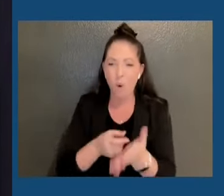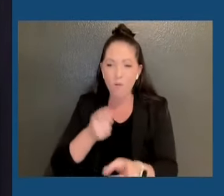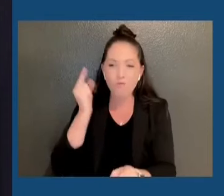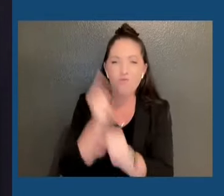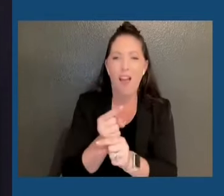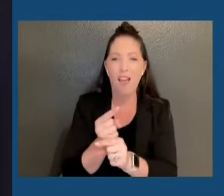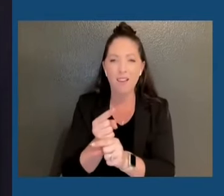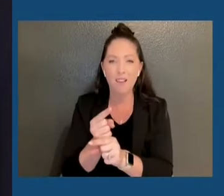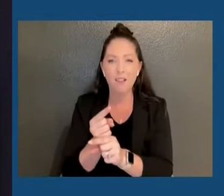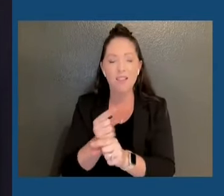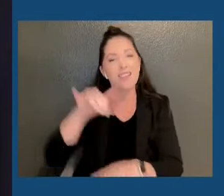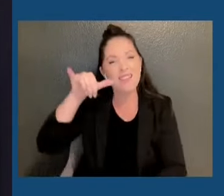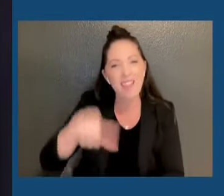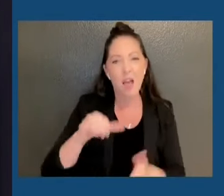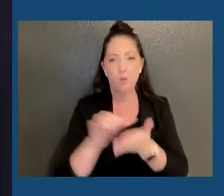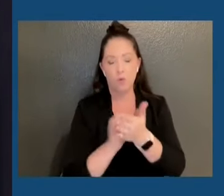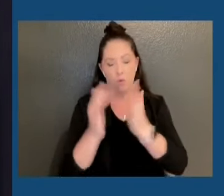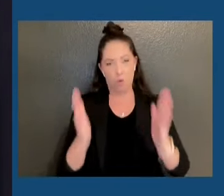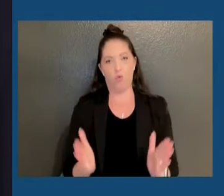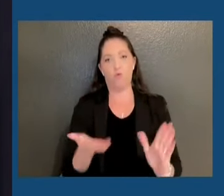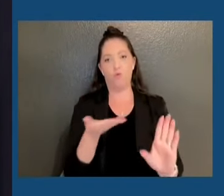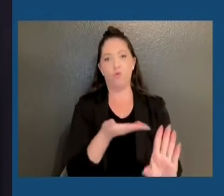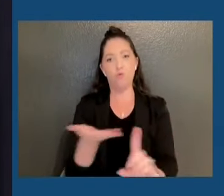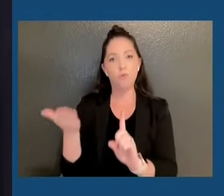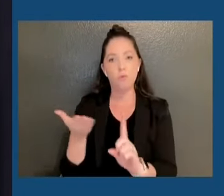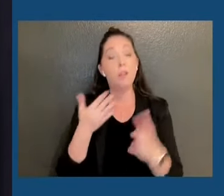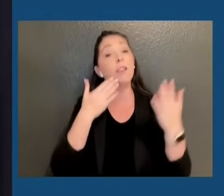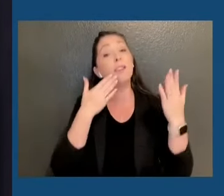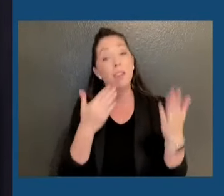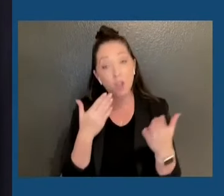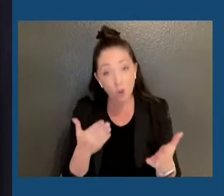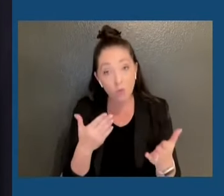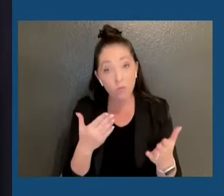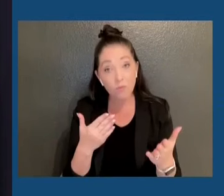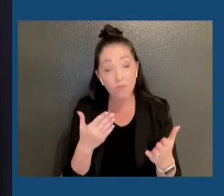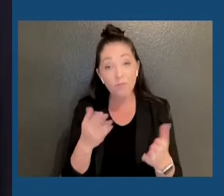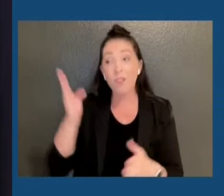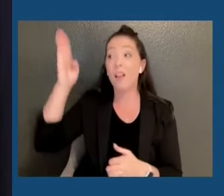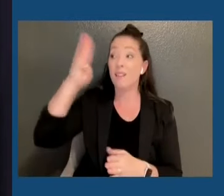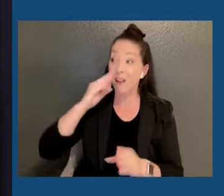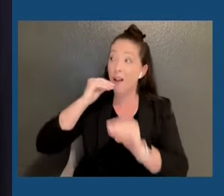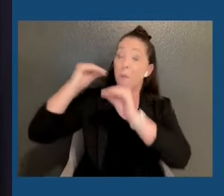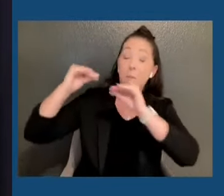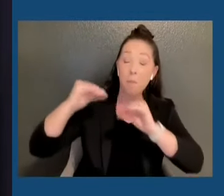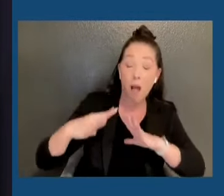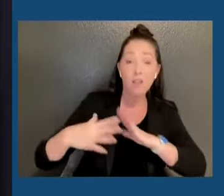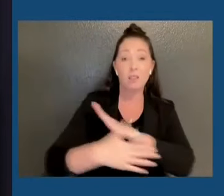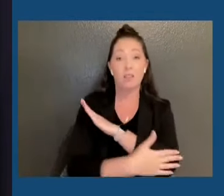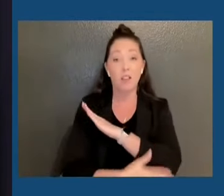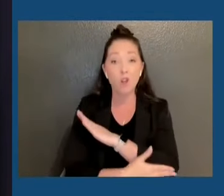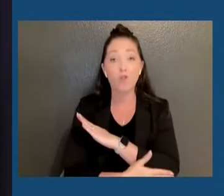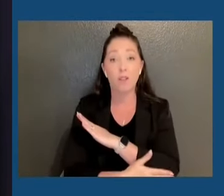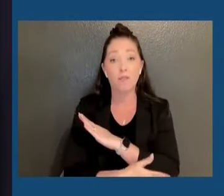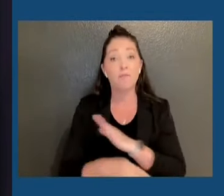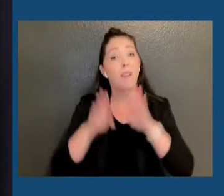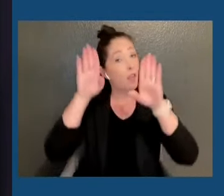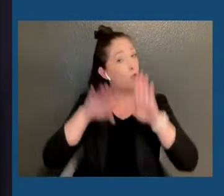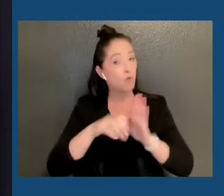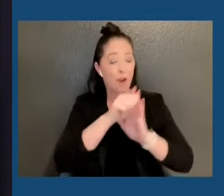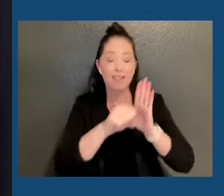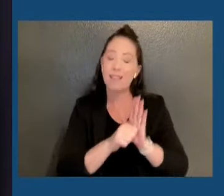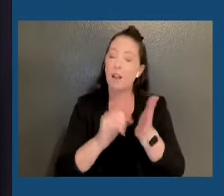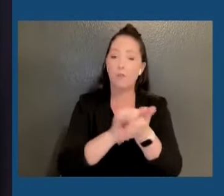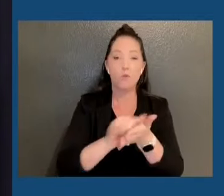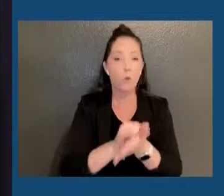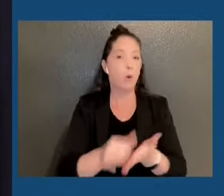we are as New Yorkers. Thank all of you, and may God bless our country and the great state of New York. Thank you very